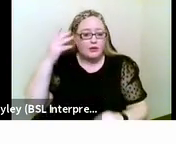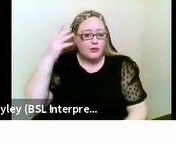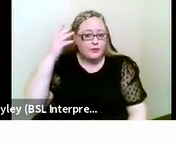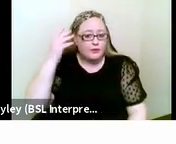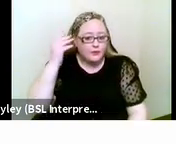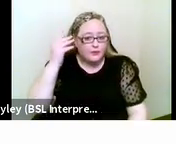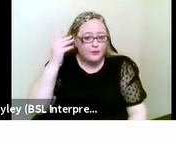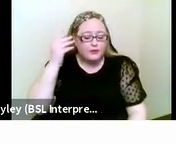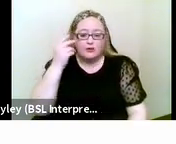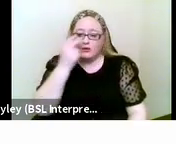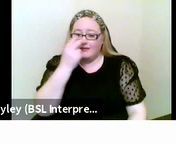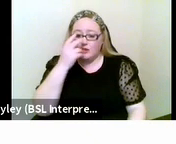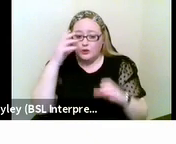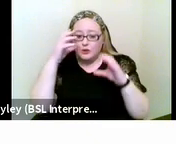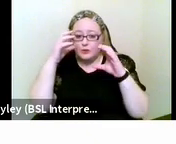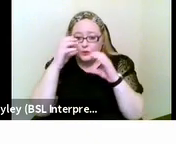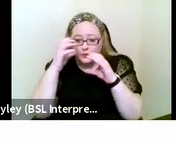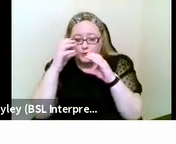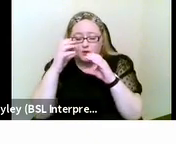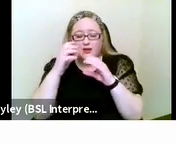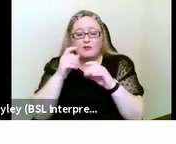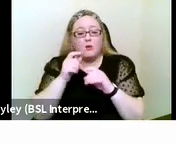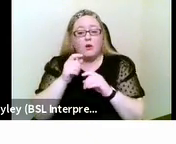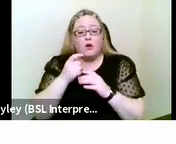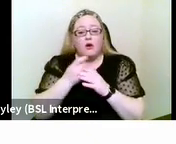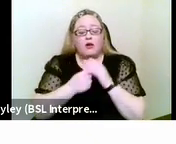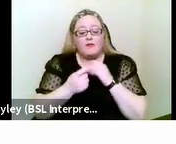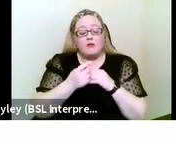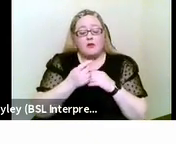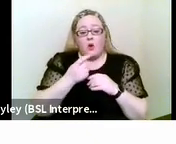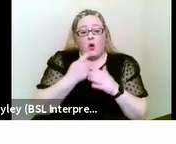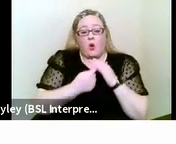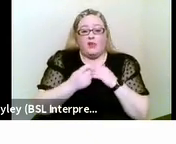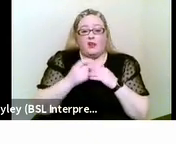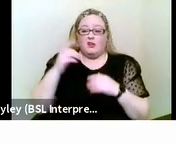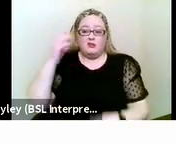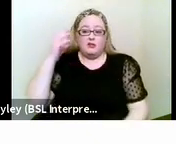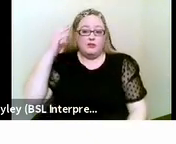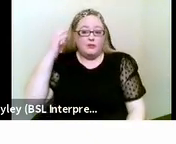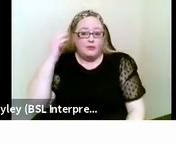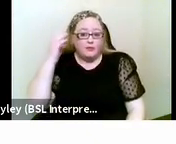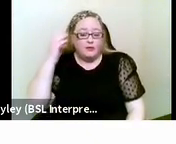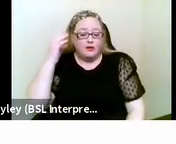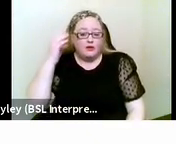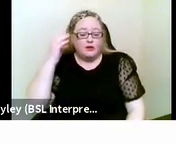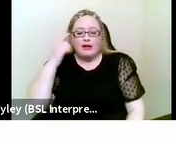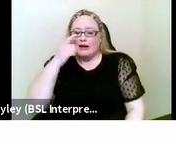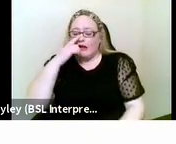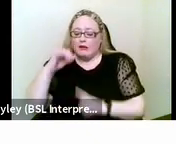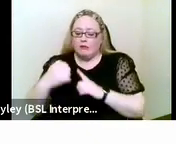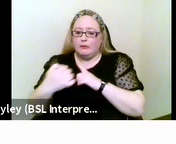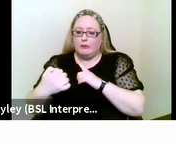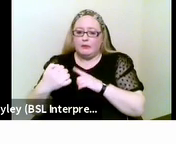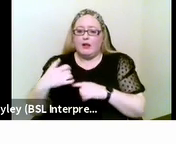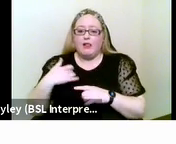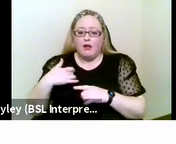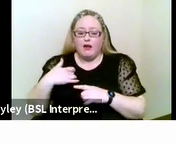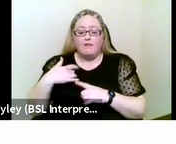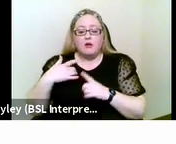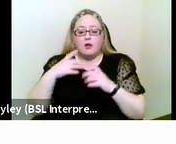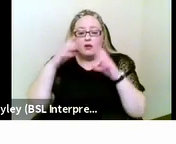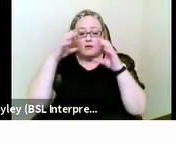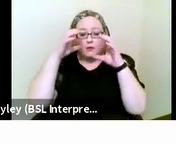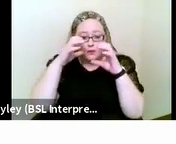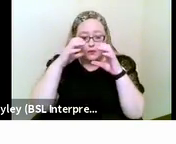and or vision when taken alone could have a significant effect when seen in combination